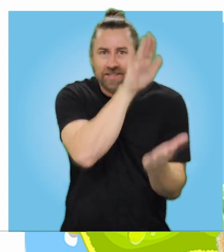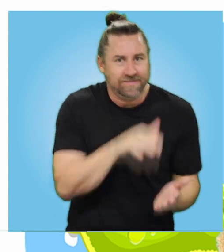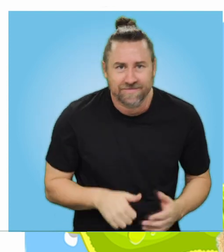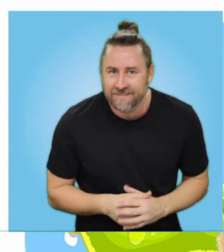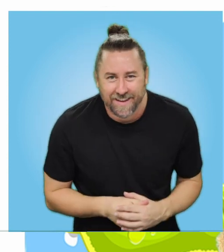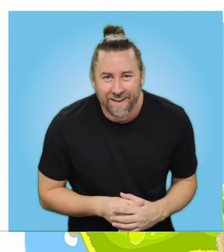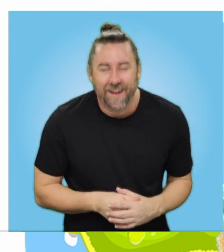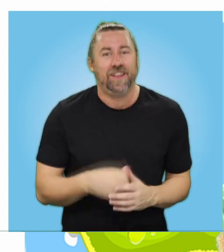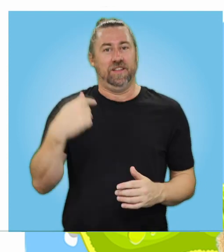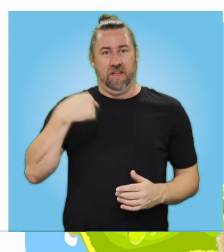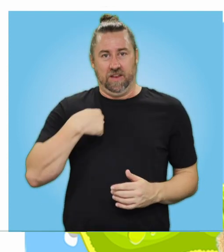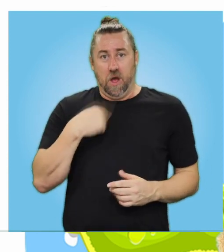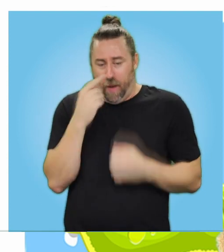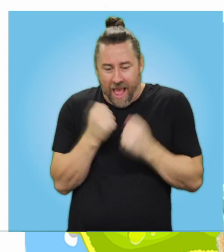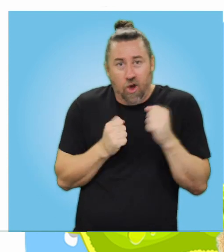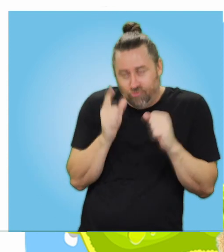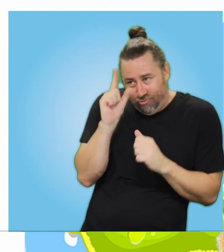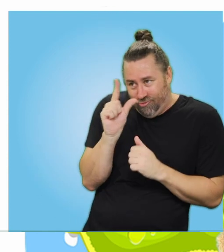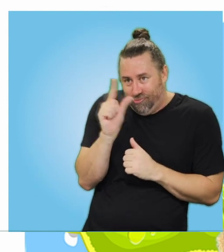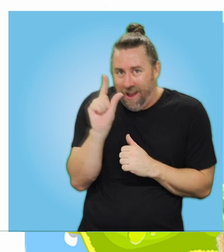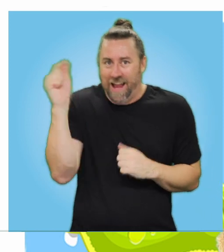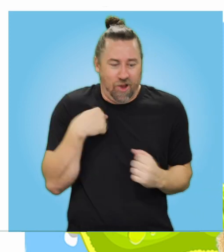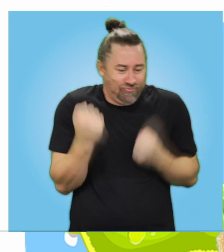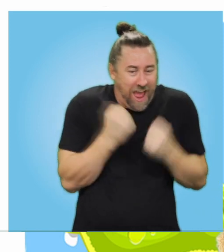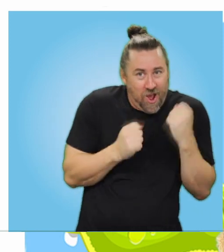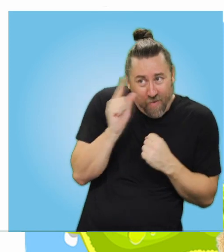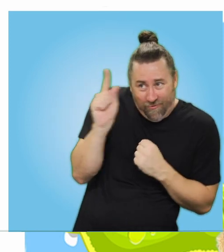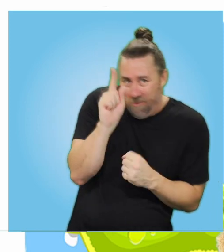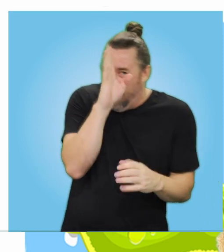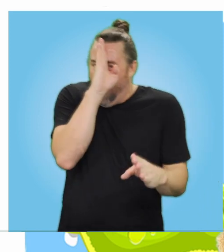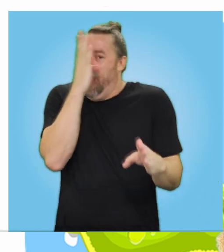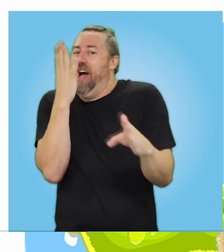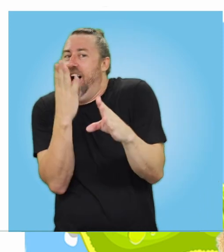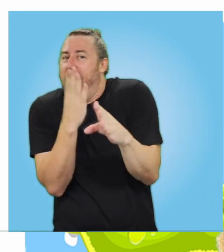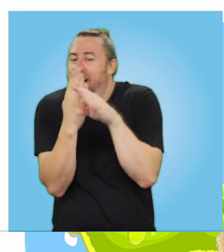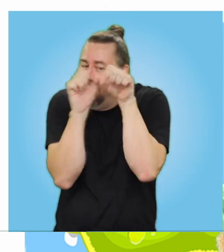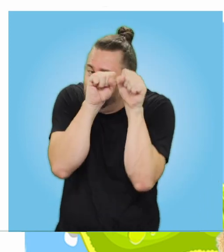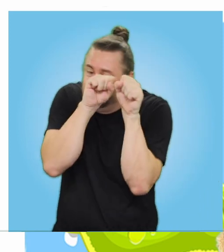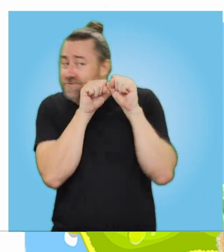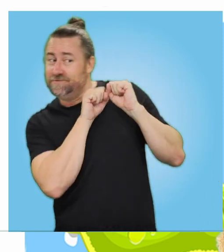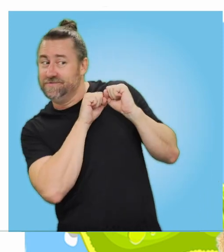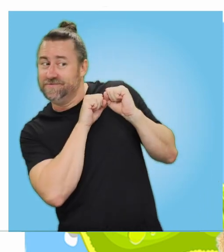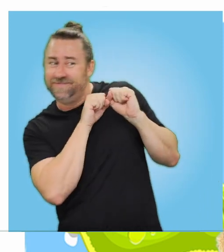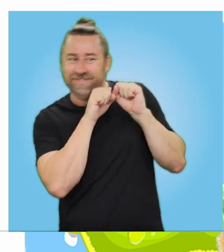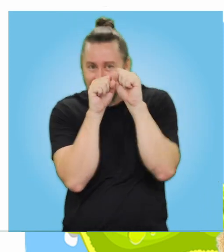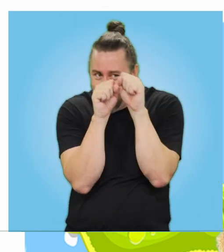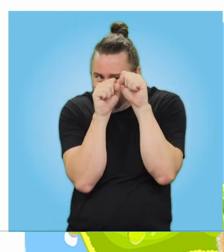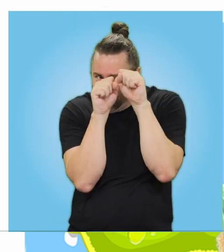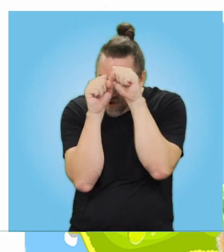bite. I can run away from you, I can run away from you, out of sight,